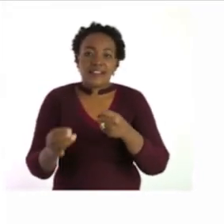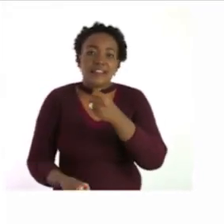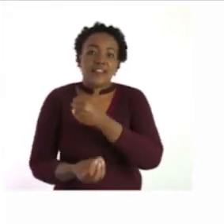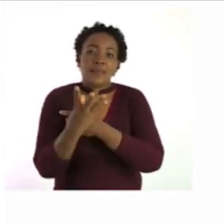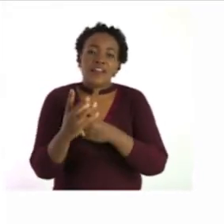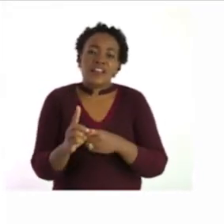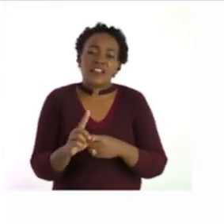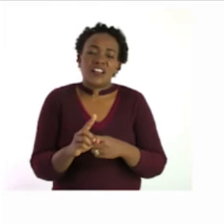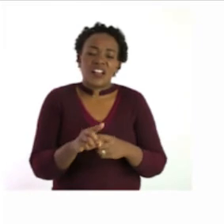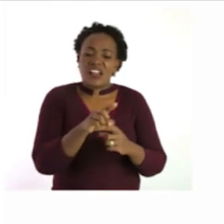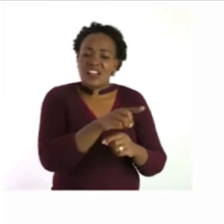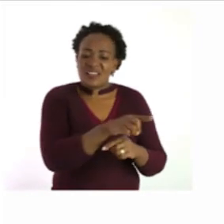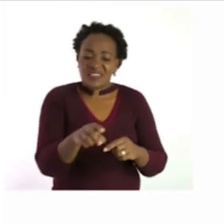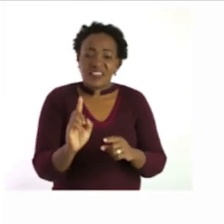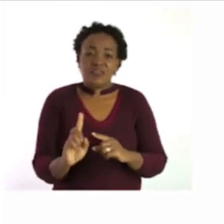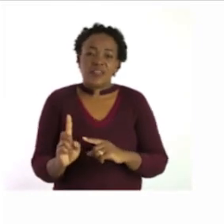what do we say